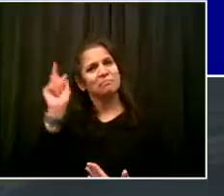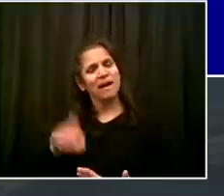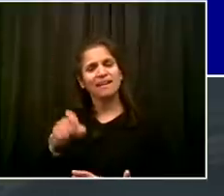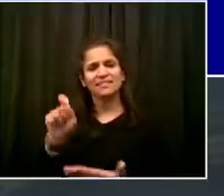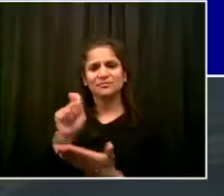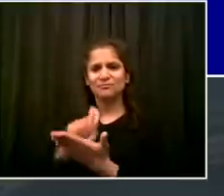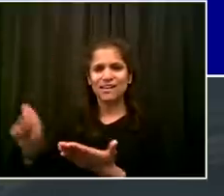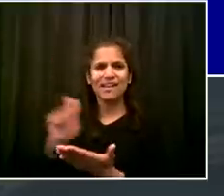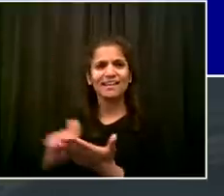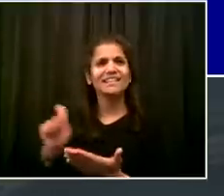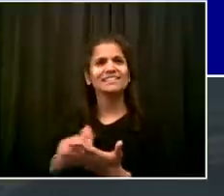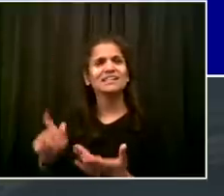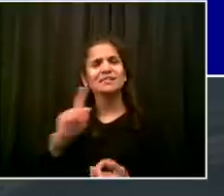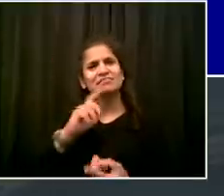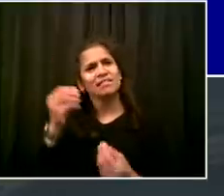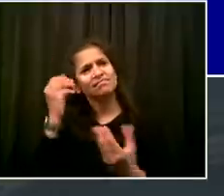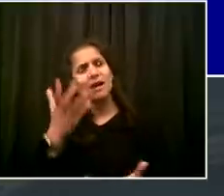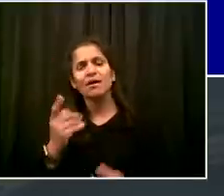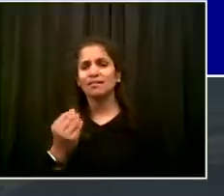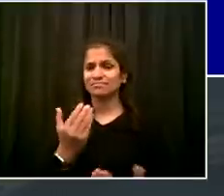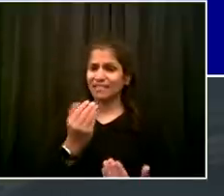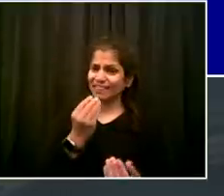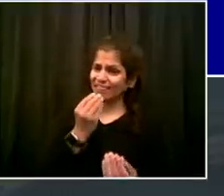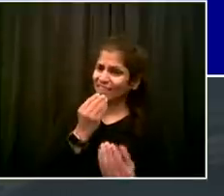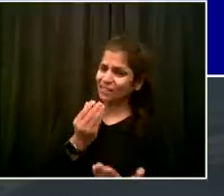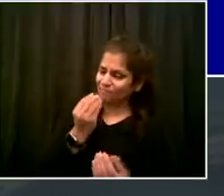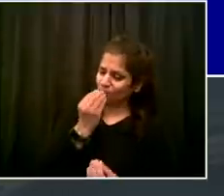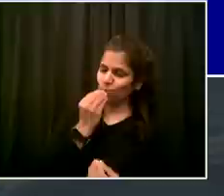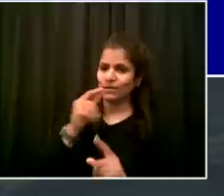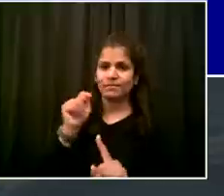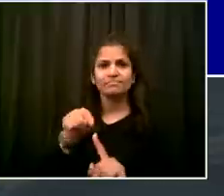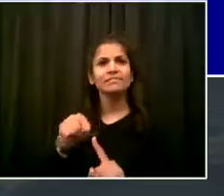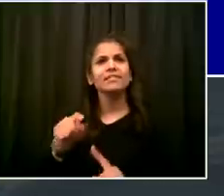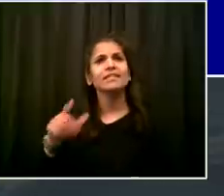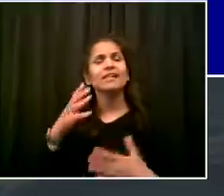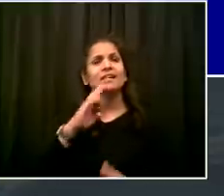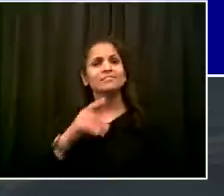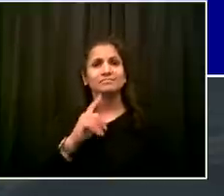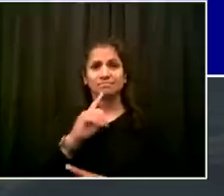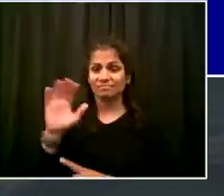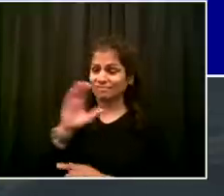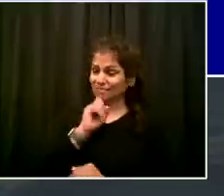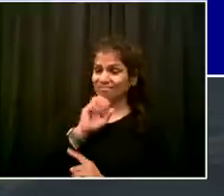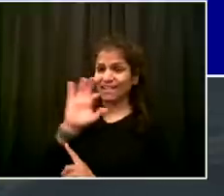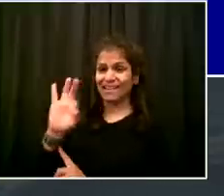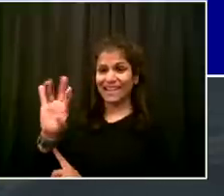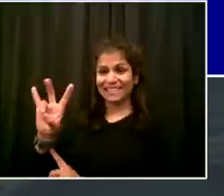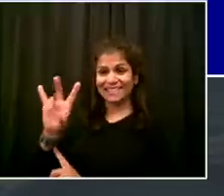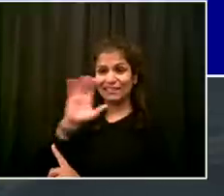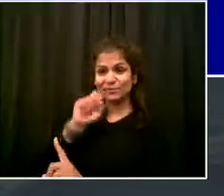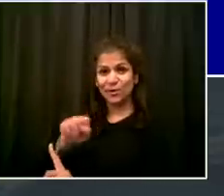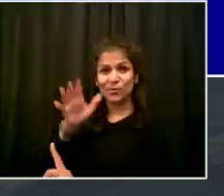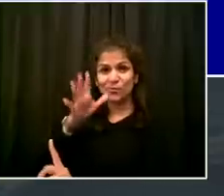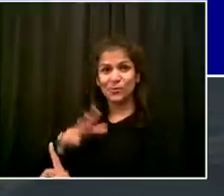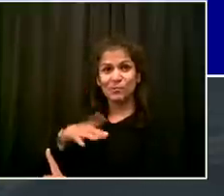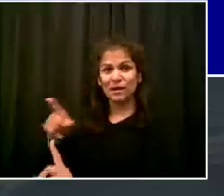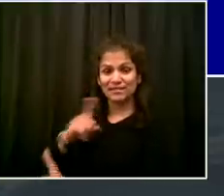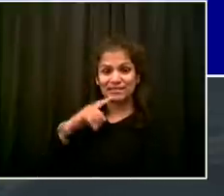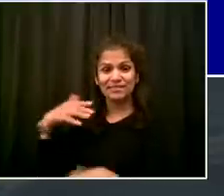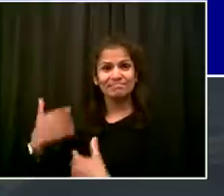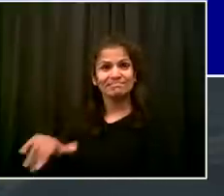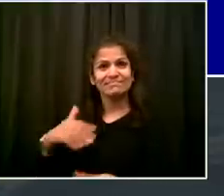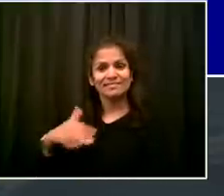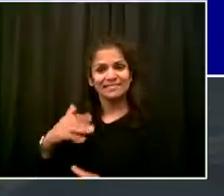for a 97-year young was in the mood to thank you for all your